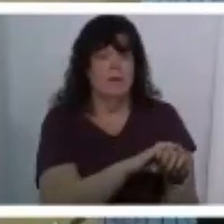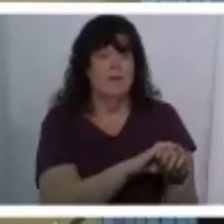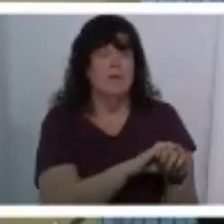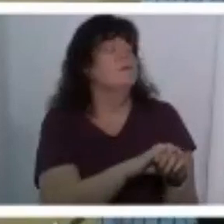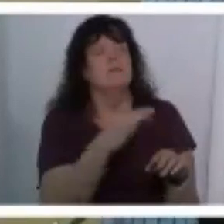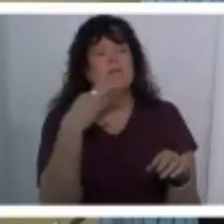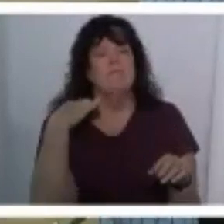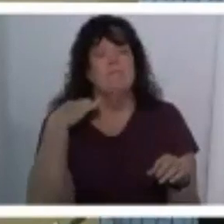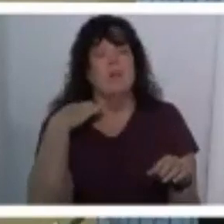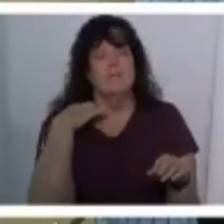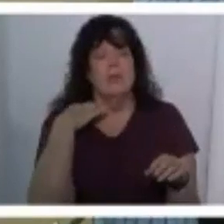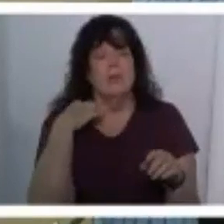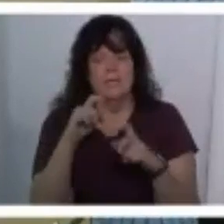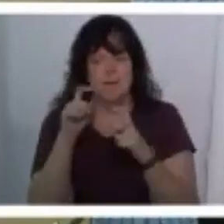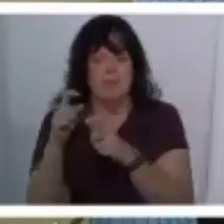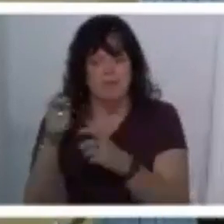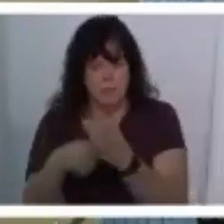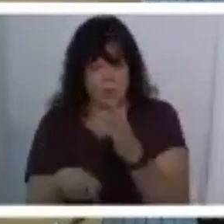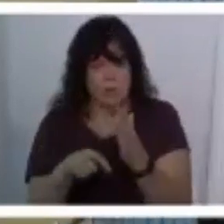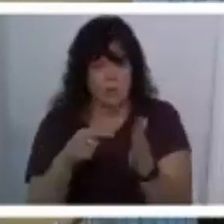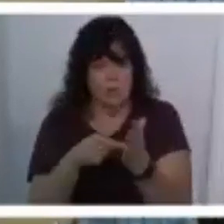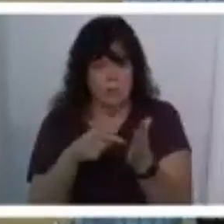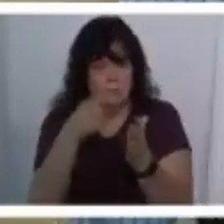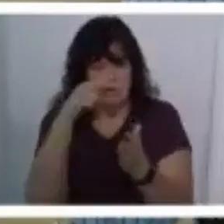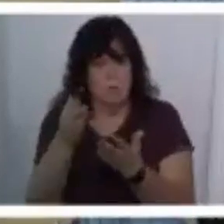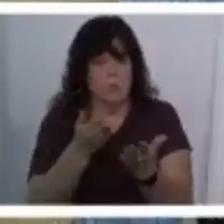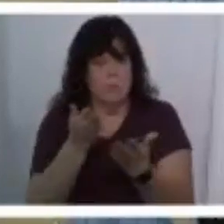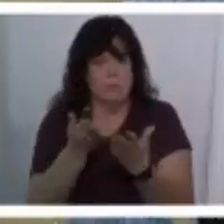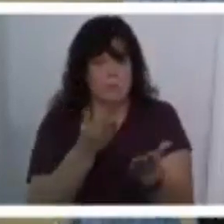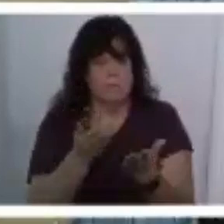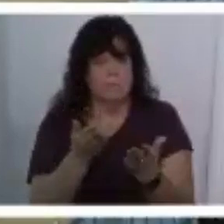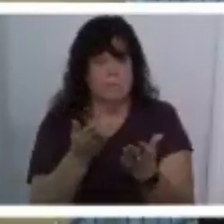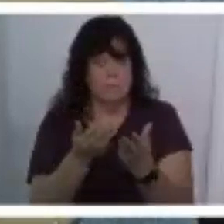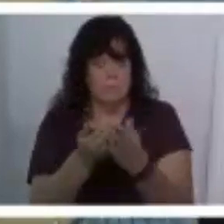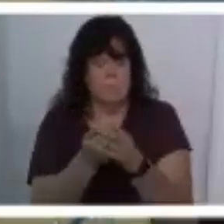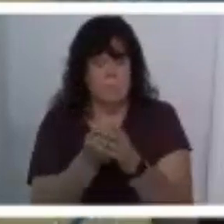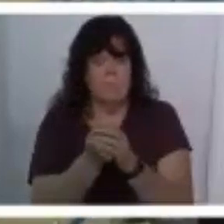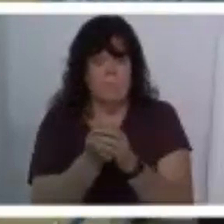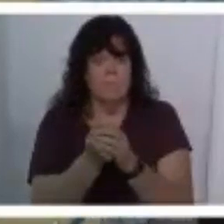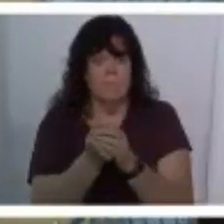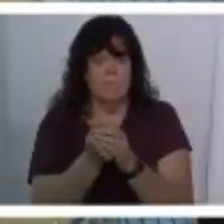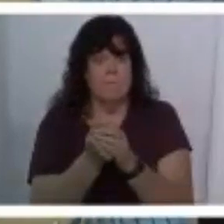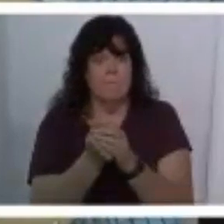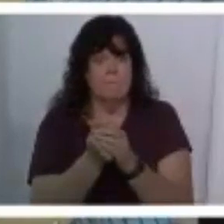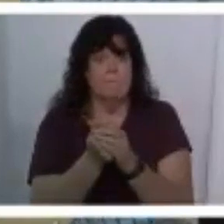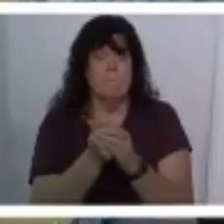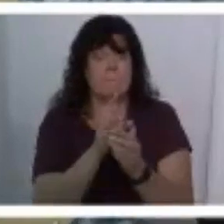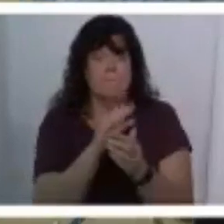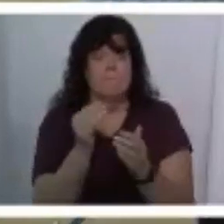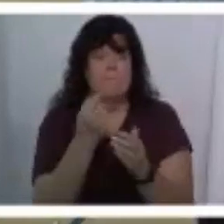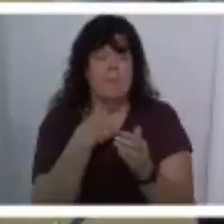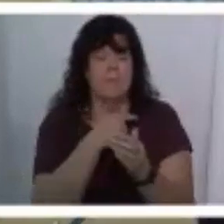voluntary giving we charge a tuition for our services uh and